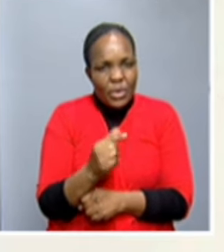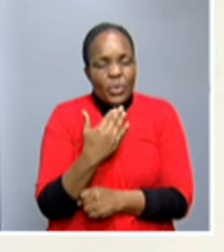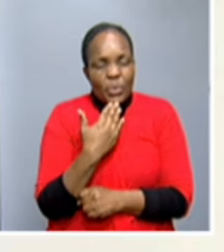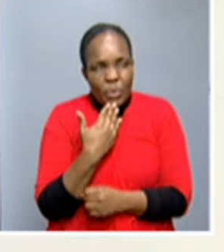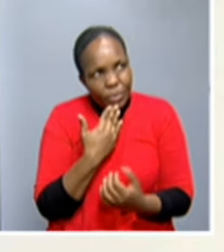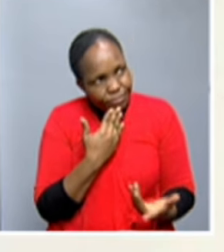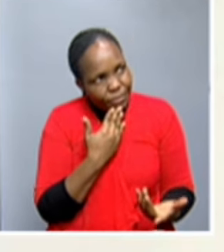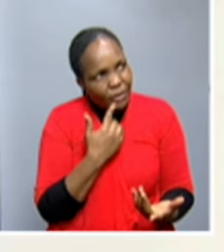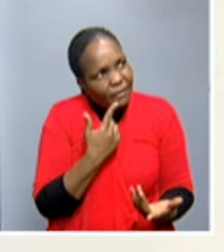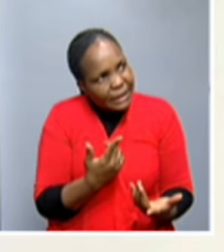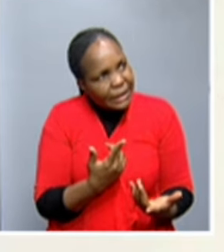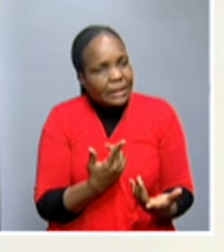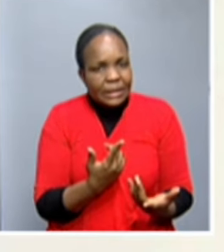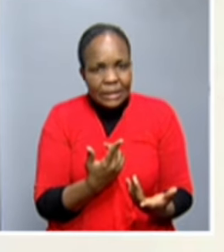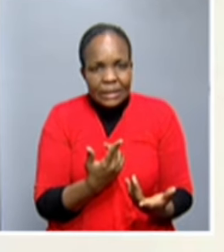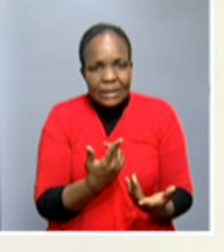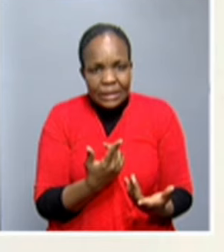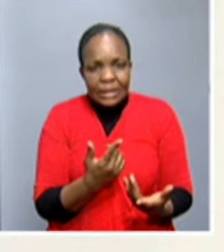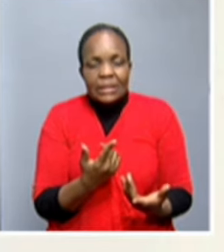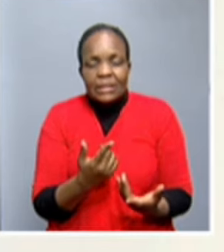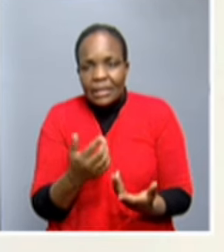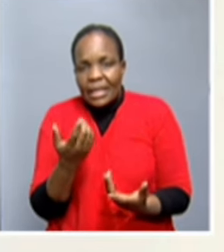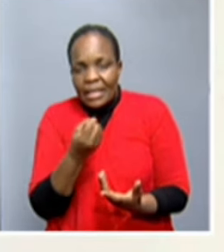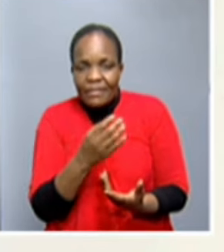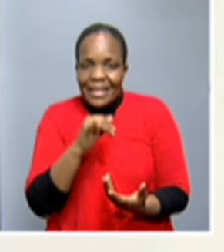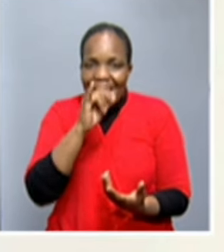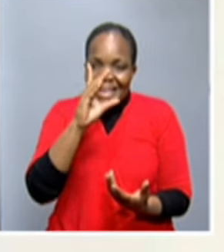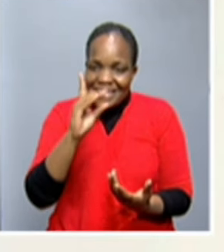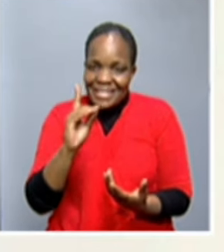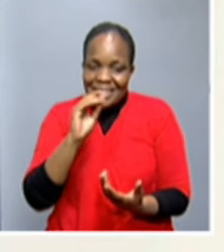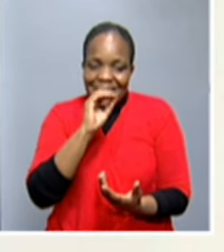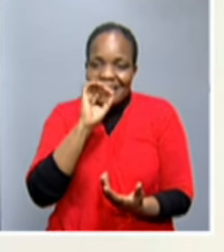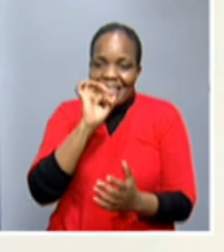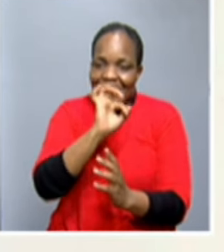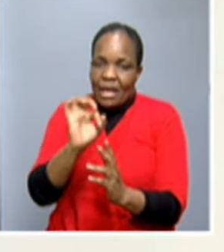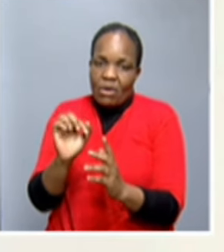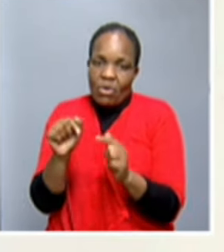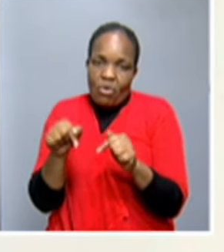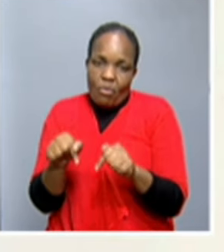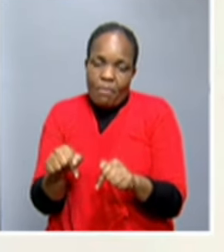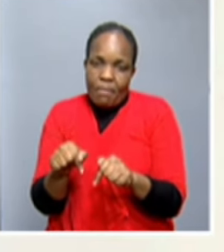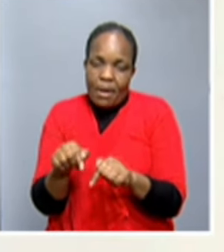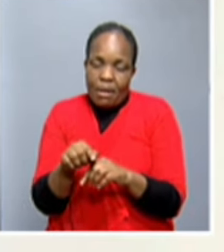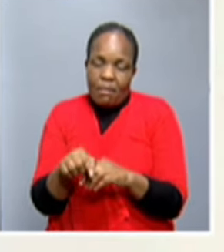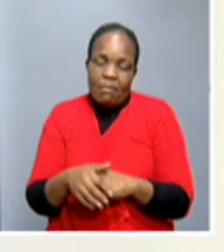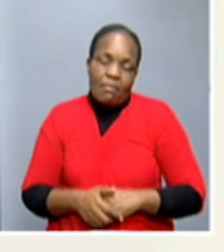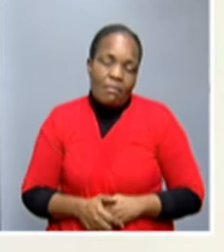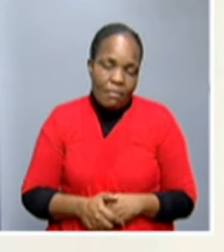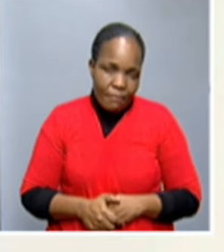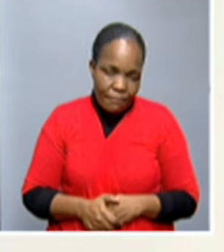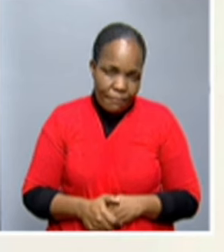just acquired their national documents recently through the Ministry of Home Affairs.